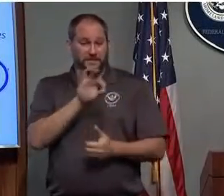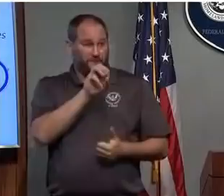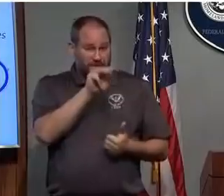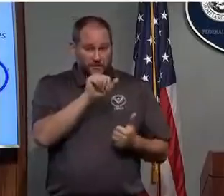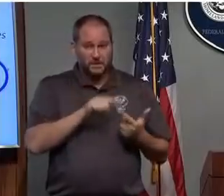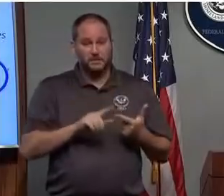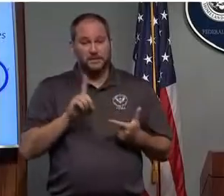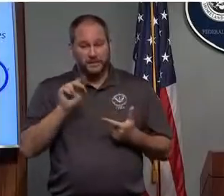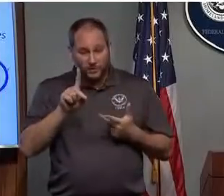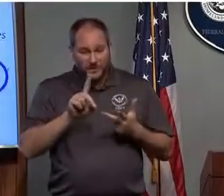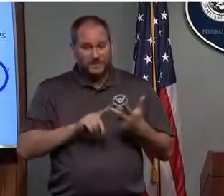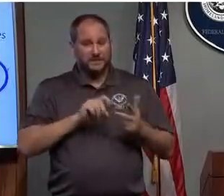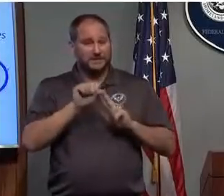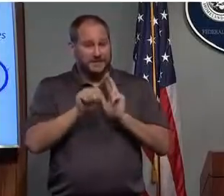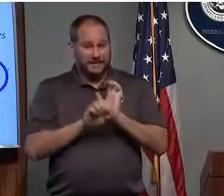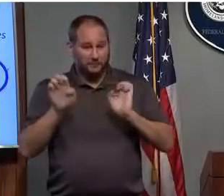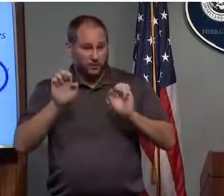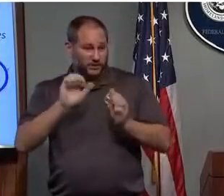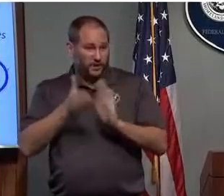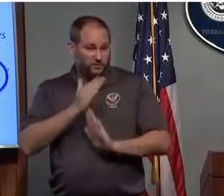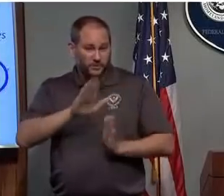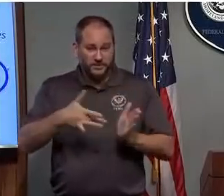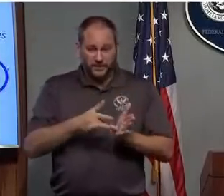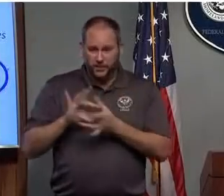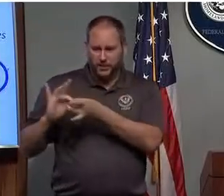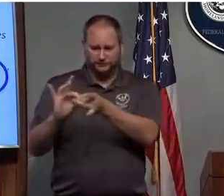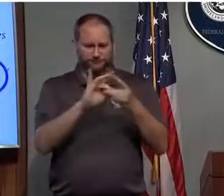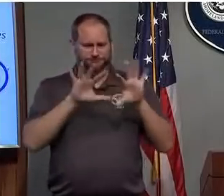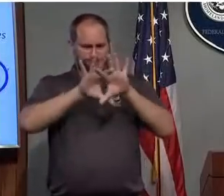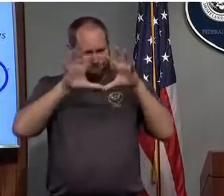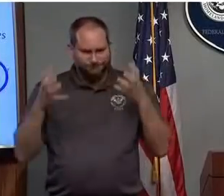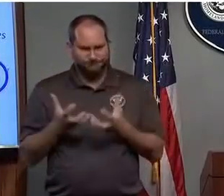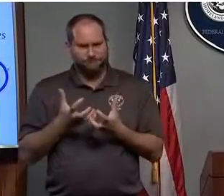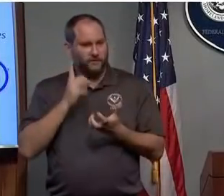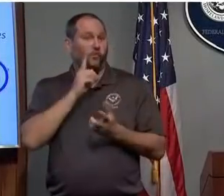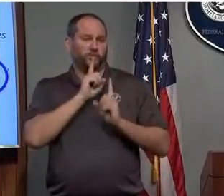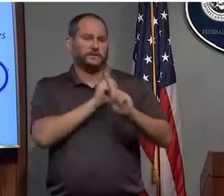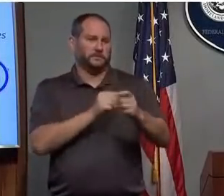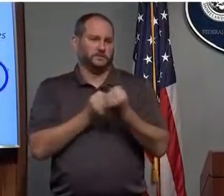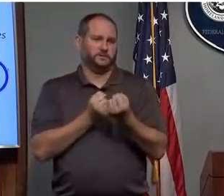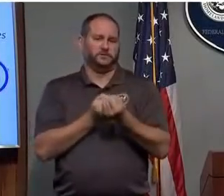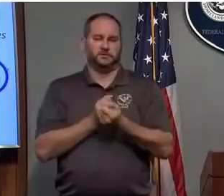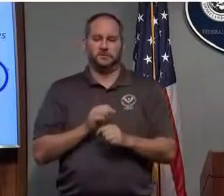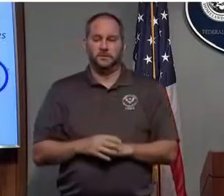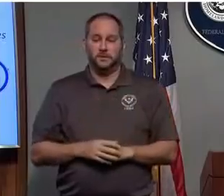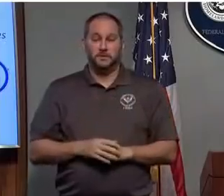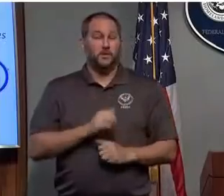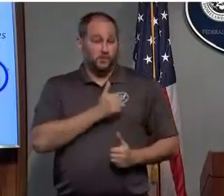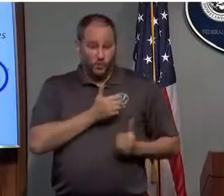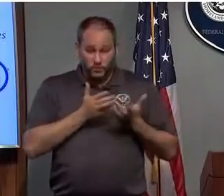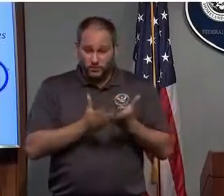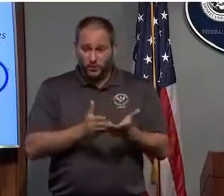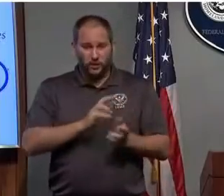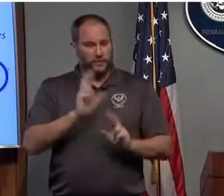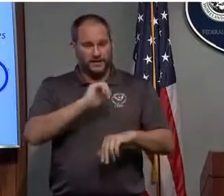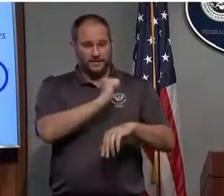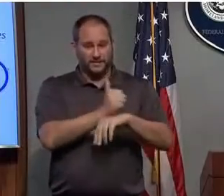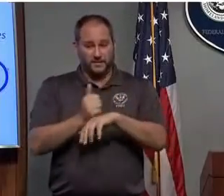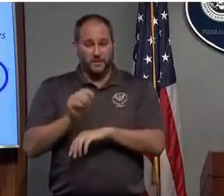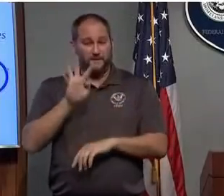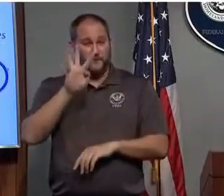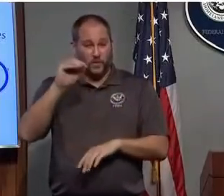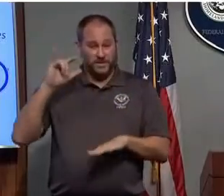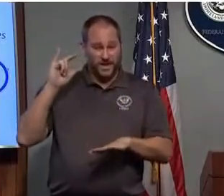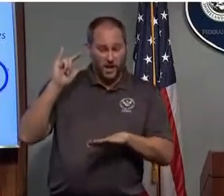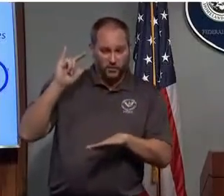to enable a coordinated whole-of-government response. The Coast Guard has positioned 40 aircraft immediately outside the storm's path,